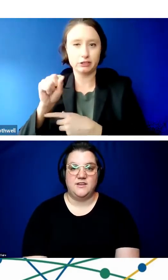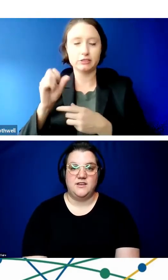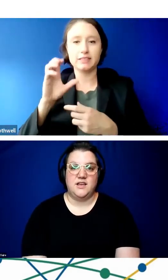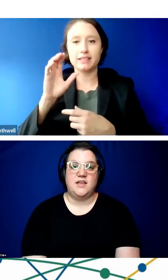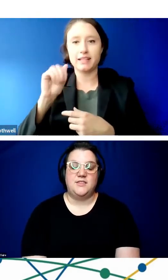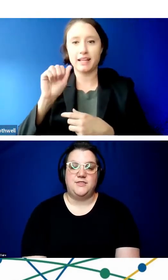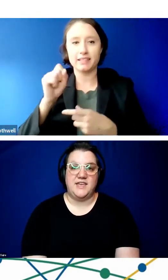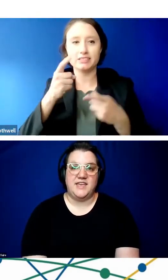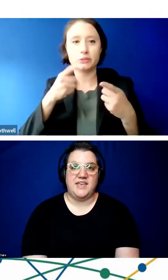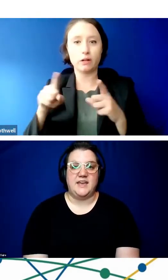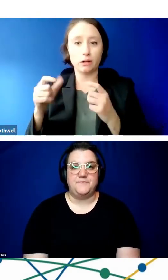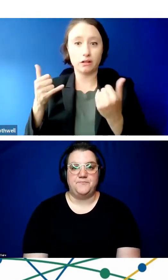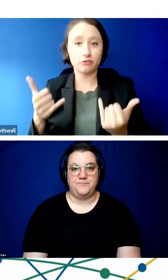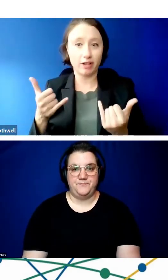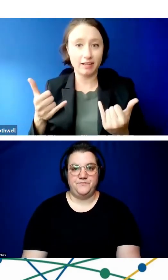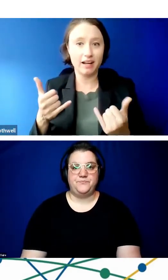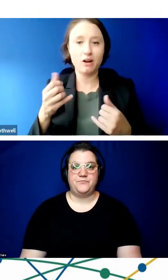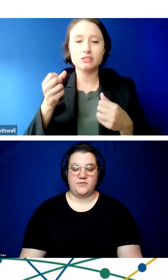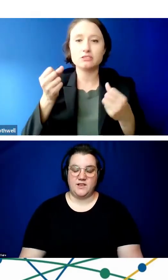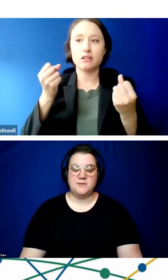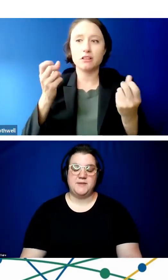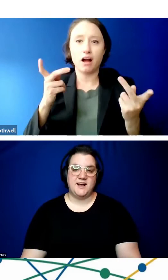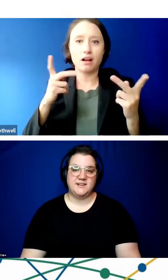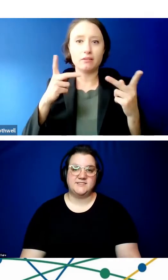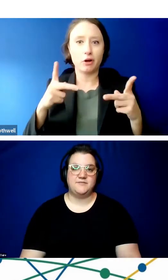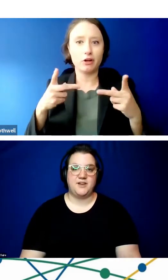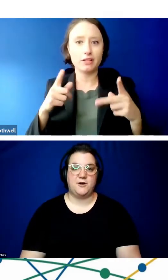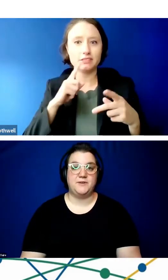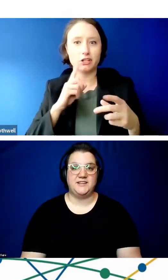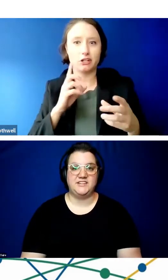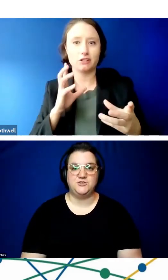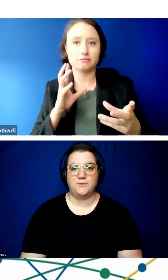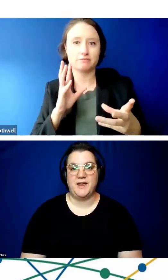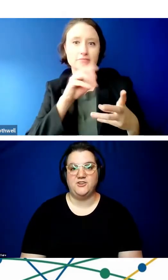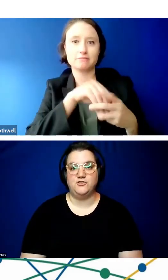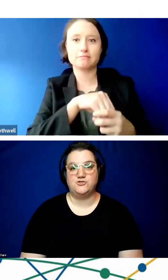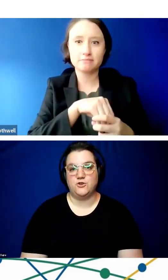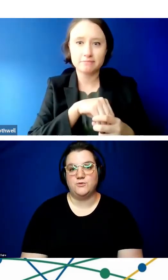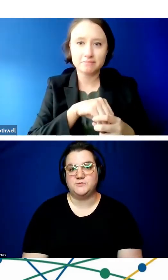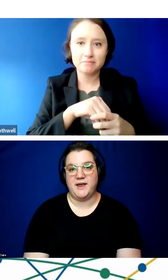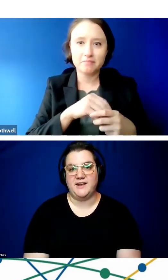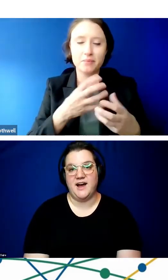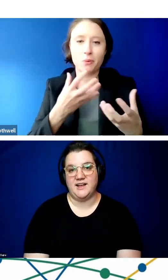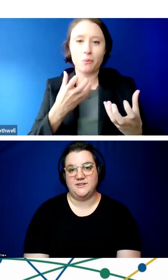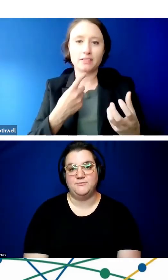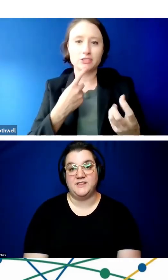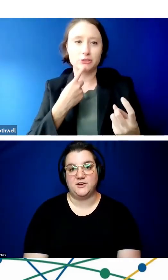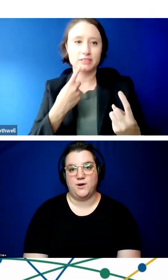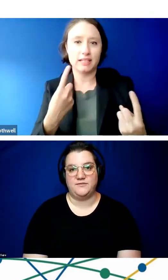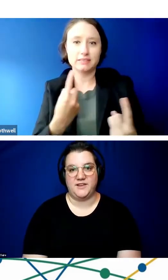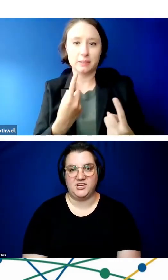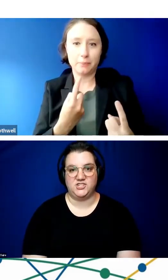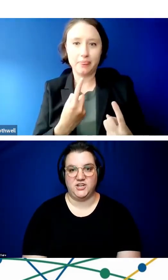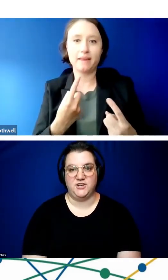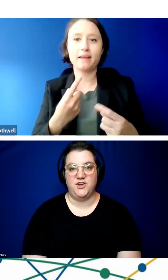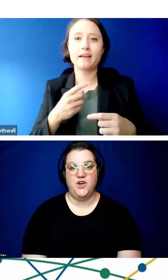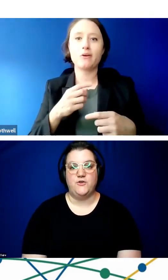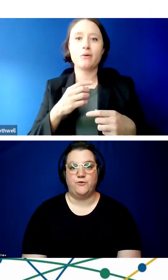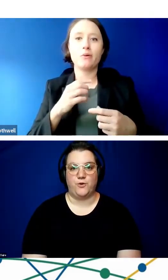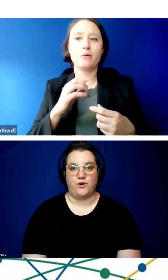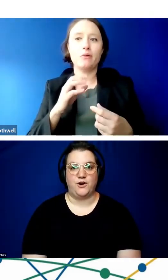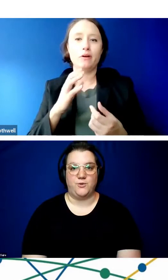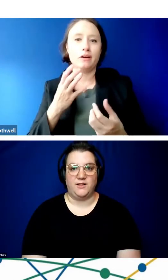the, because of their ability to remain neutral, which may not meet the qualification